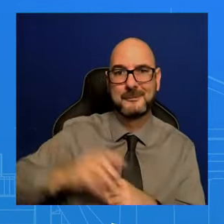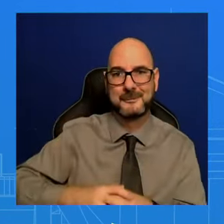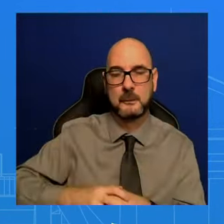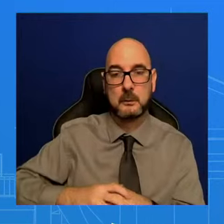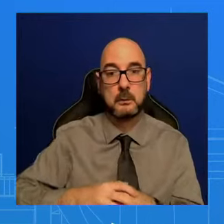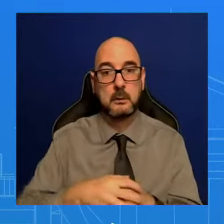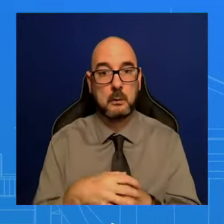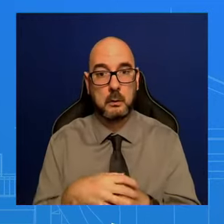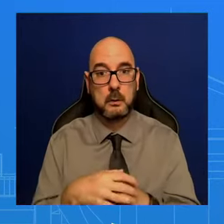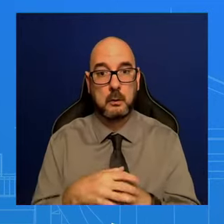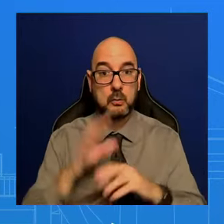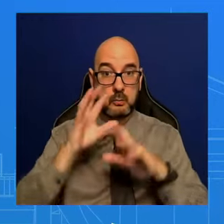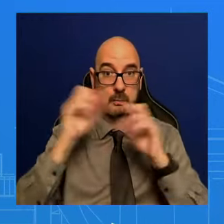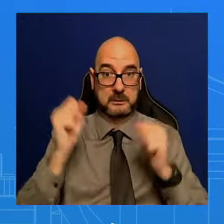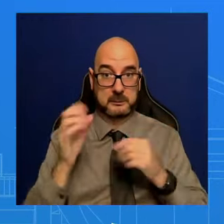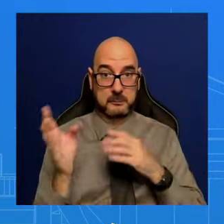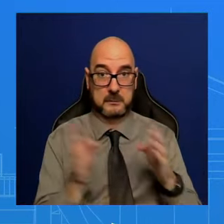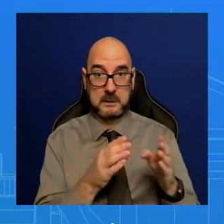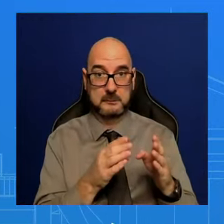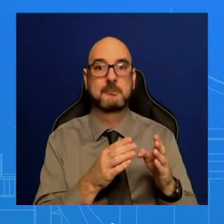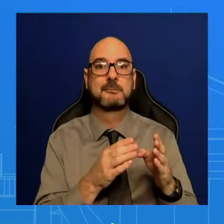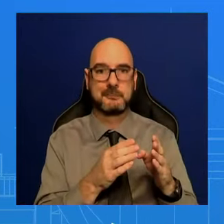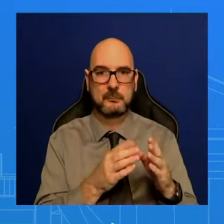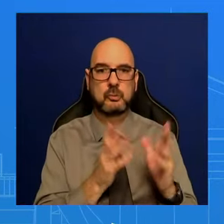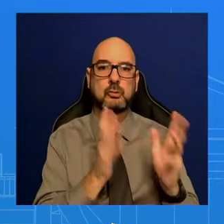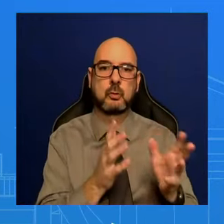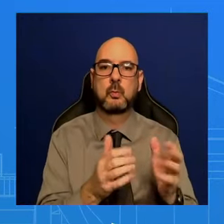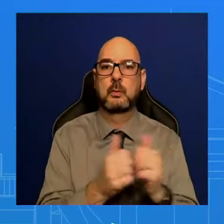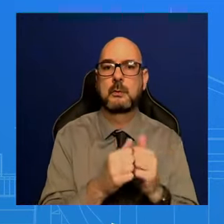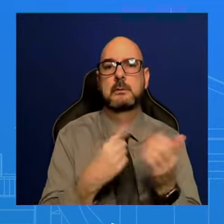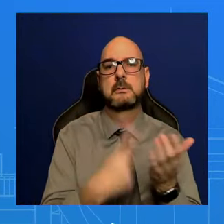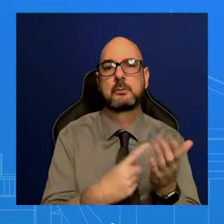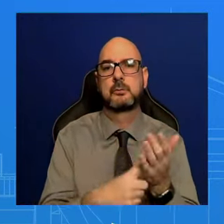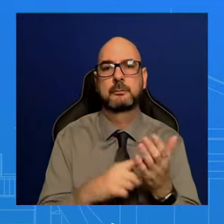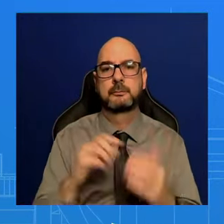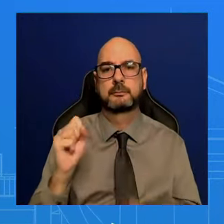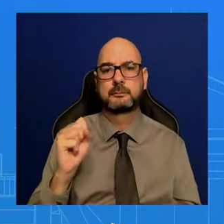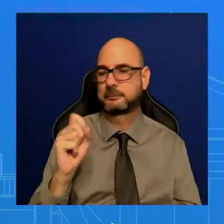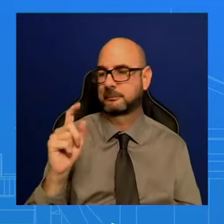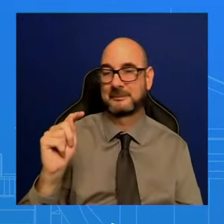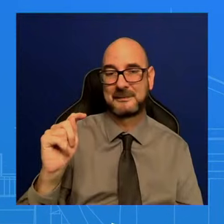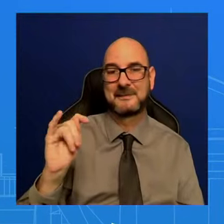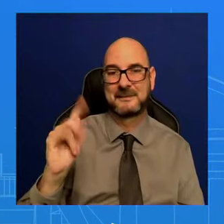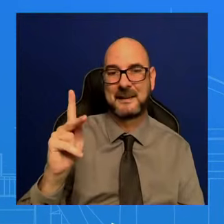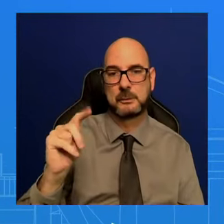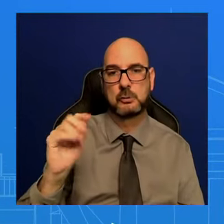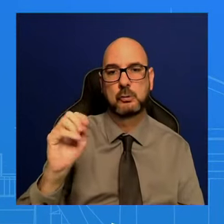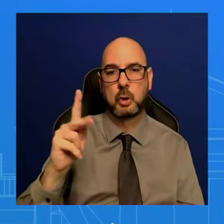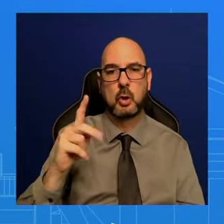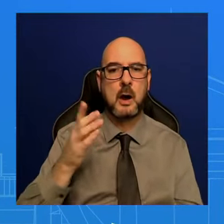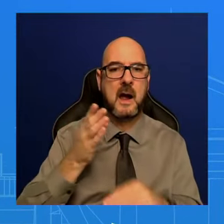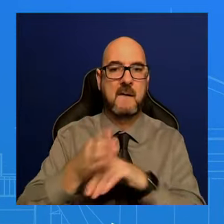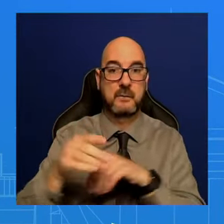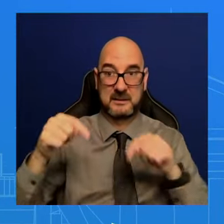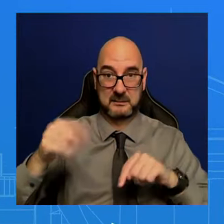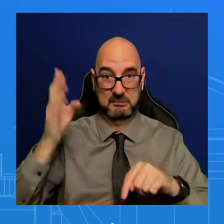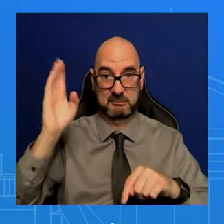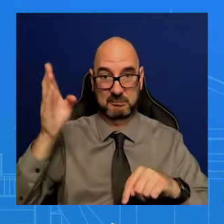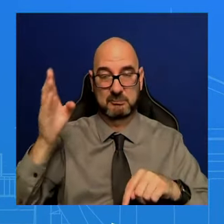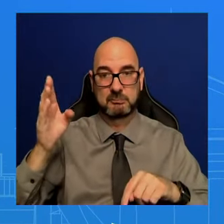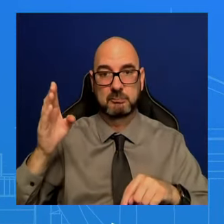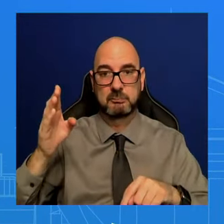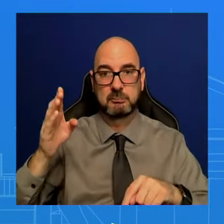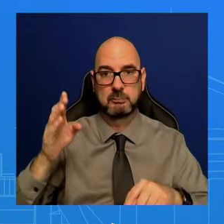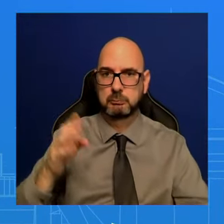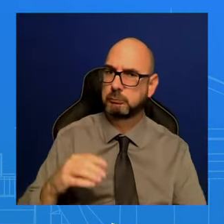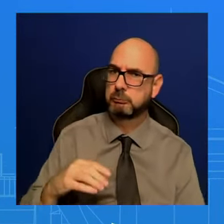influencers on Friday after the State of the Union about his speech? That's a good question. I don't have anything for you on that — on his schedule for tomorrow.